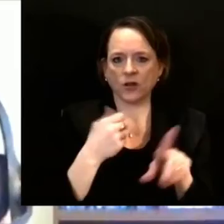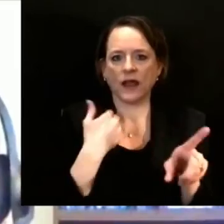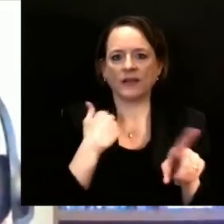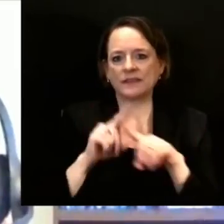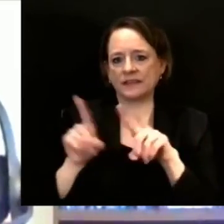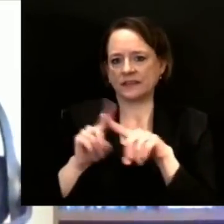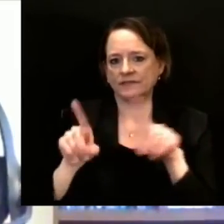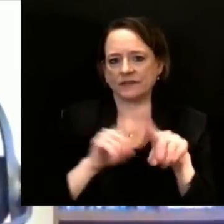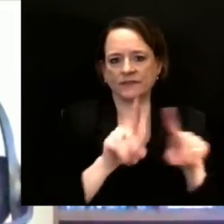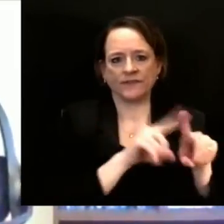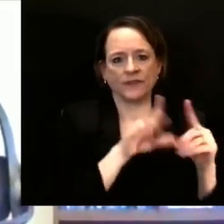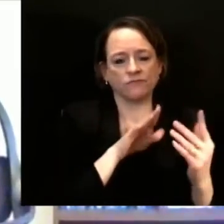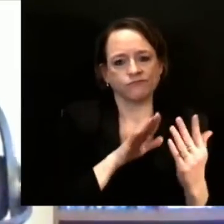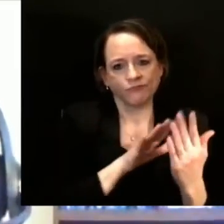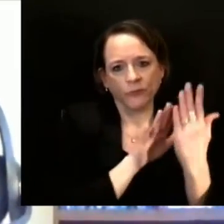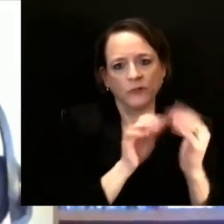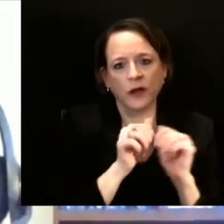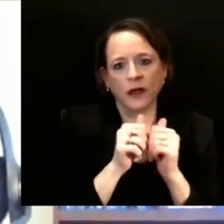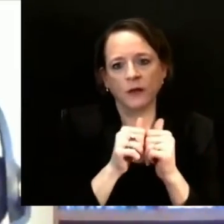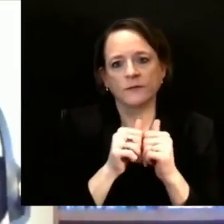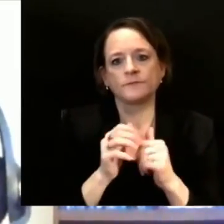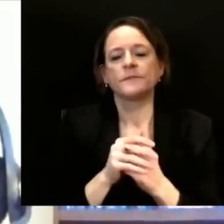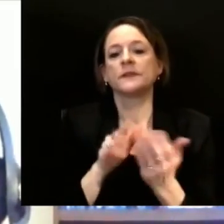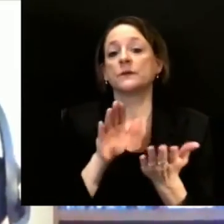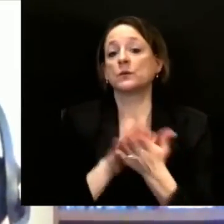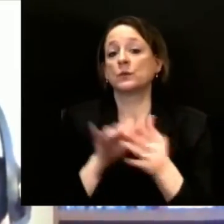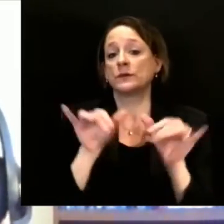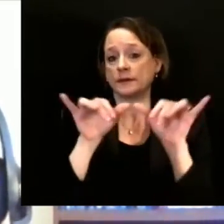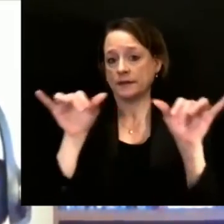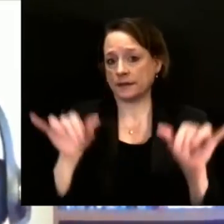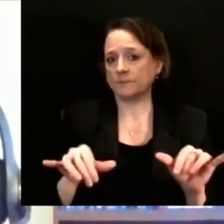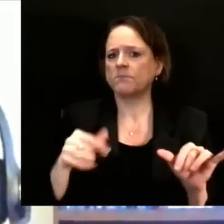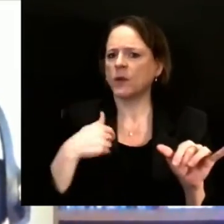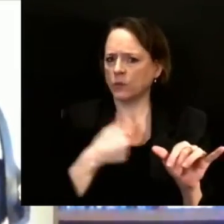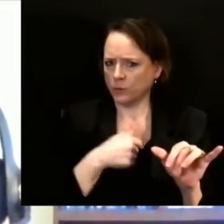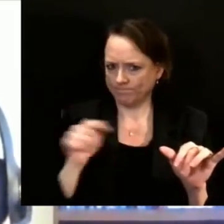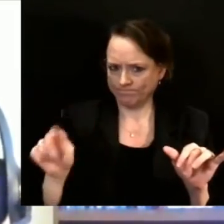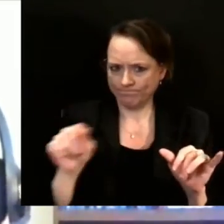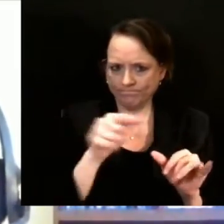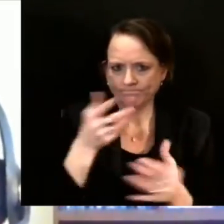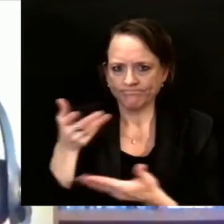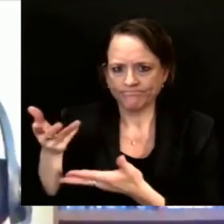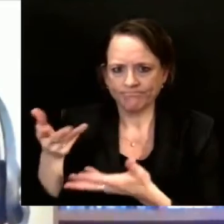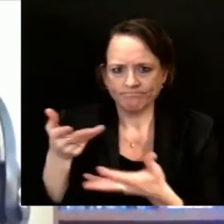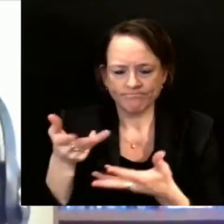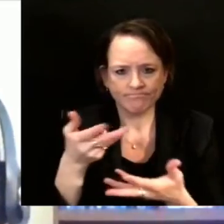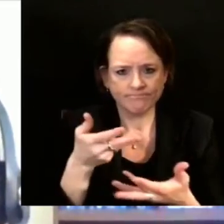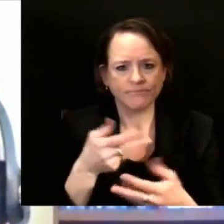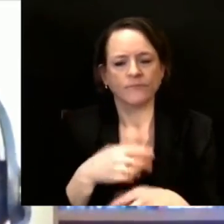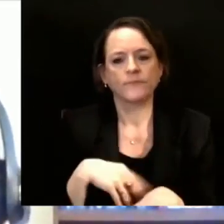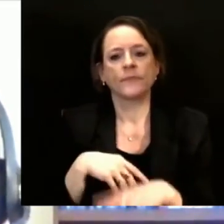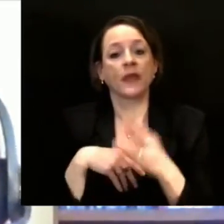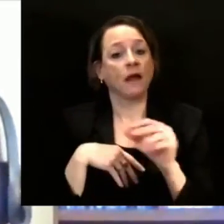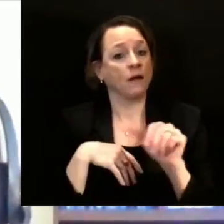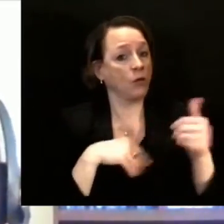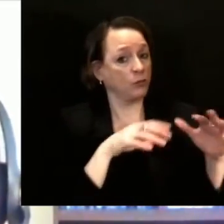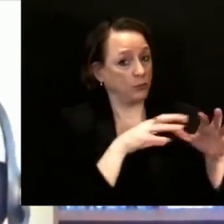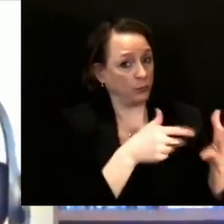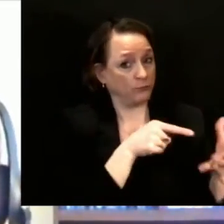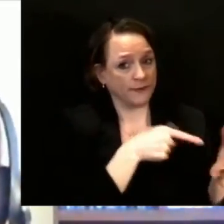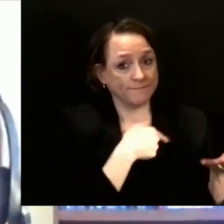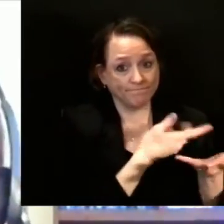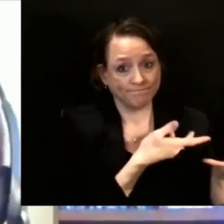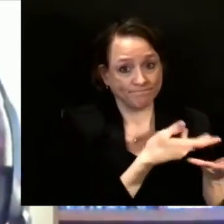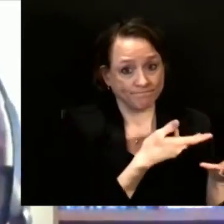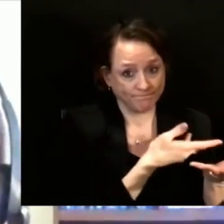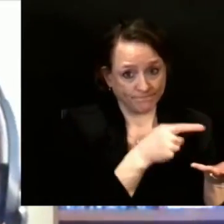other groups who will be in this next group. We have been working closely with the Department of Public